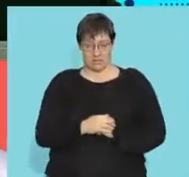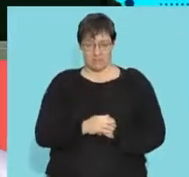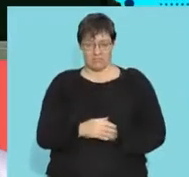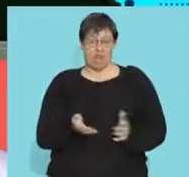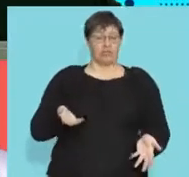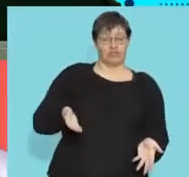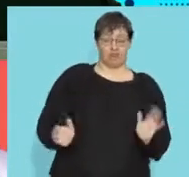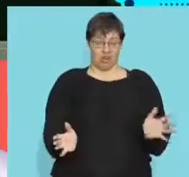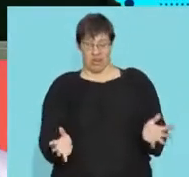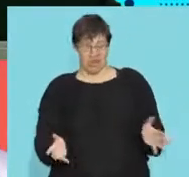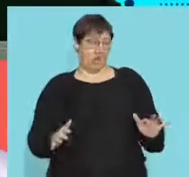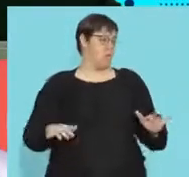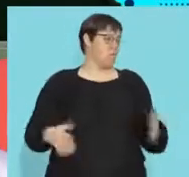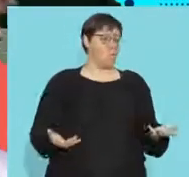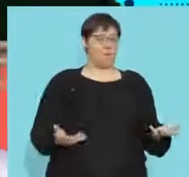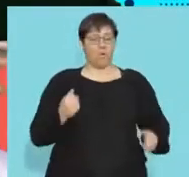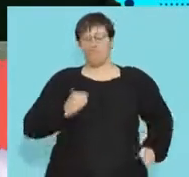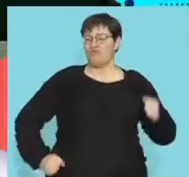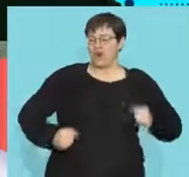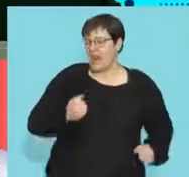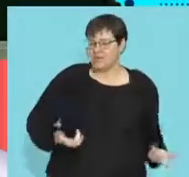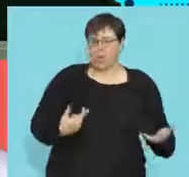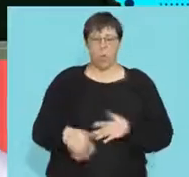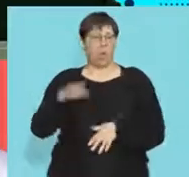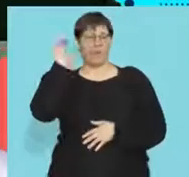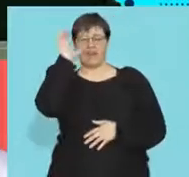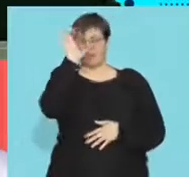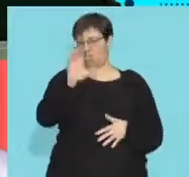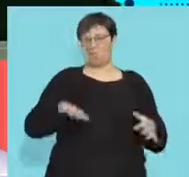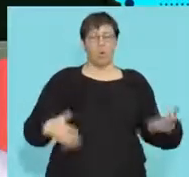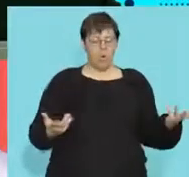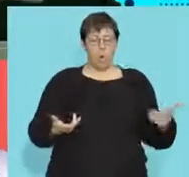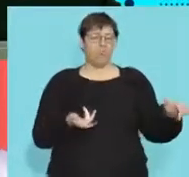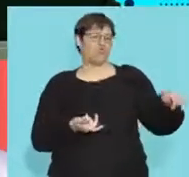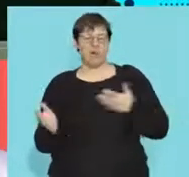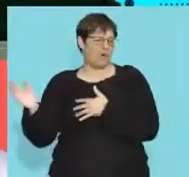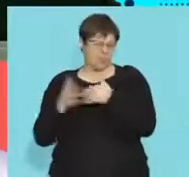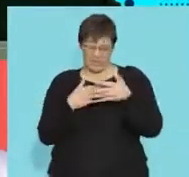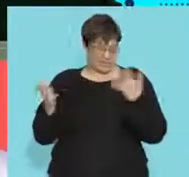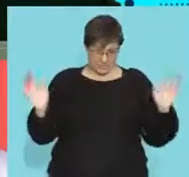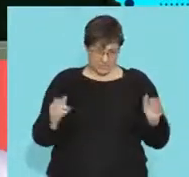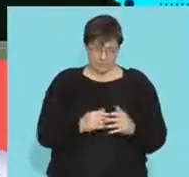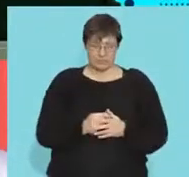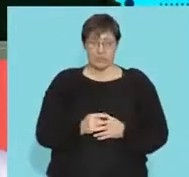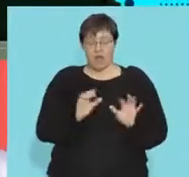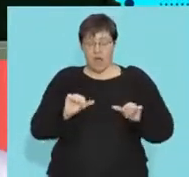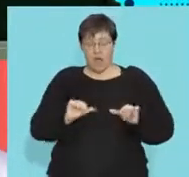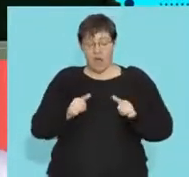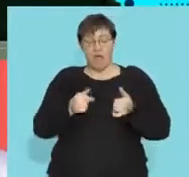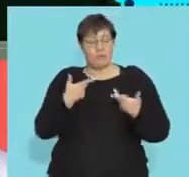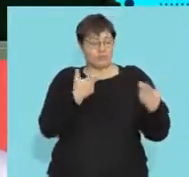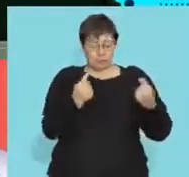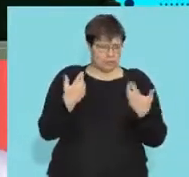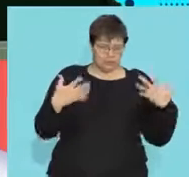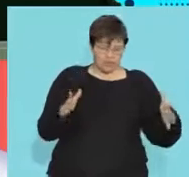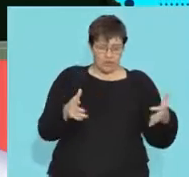playing soccer or you've gone for a run or you've played netball or you've played rugby whatever what happens afterwards okay